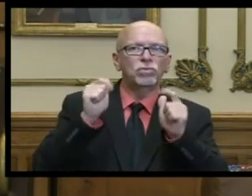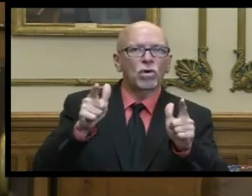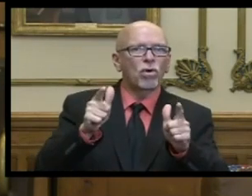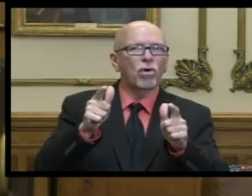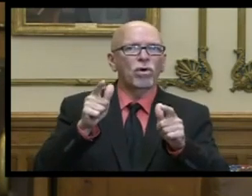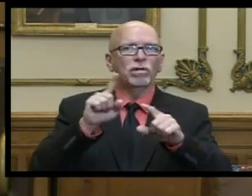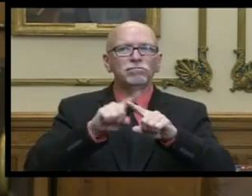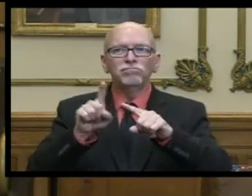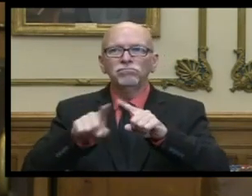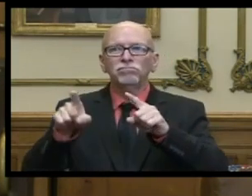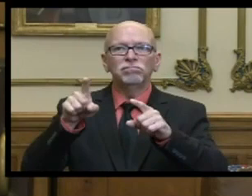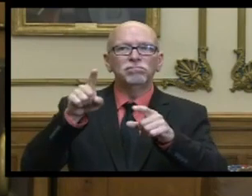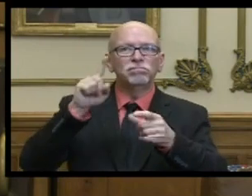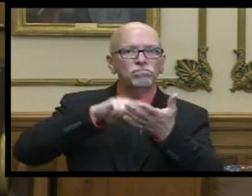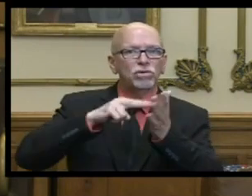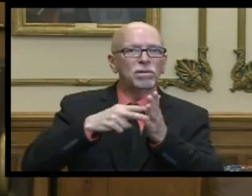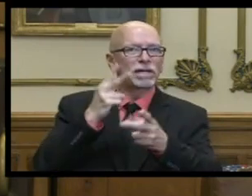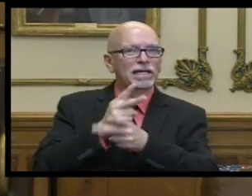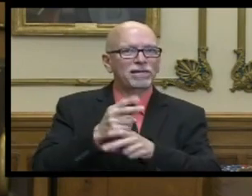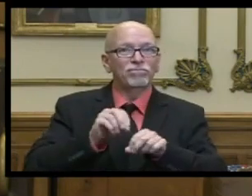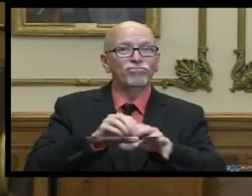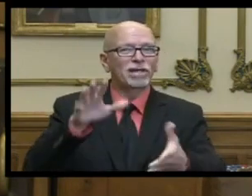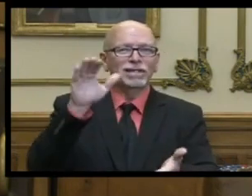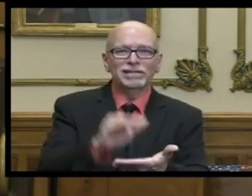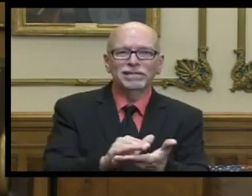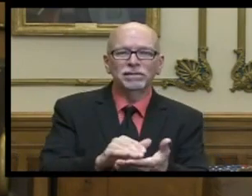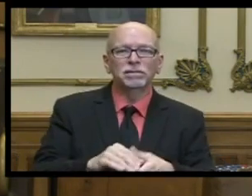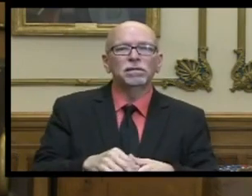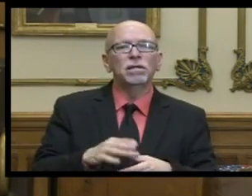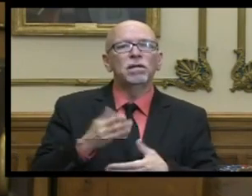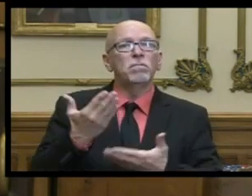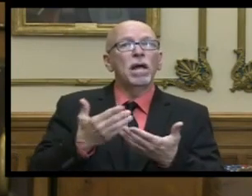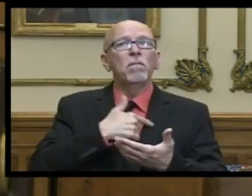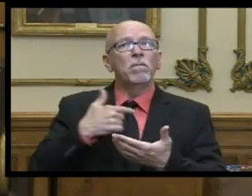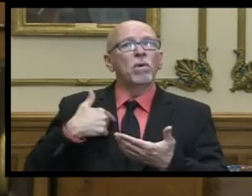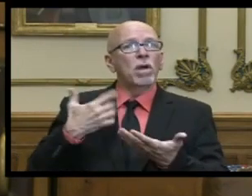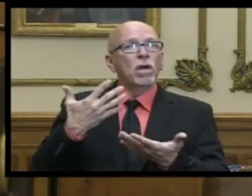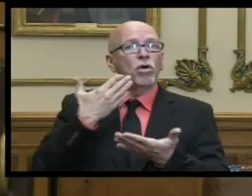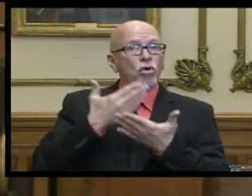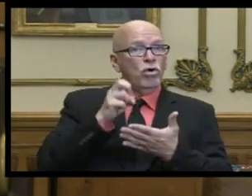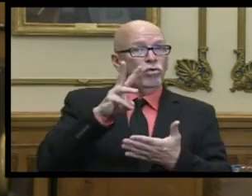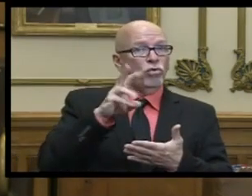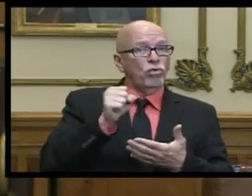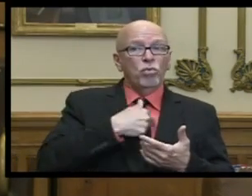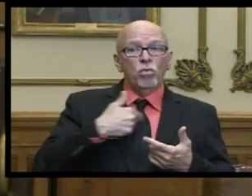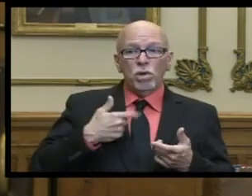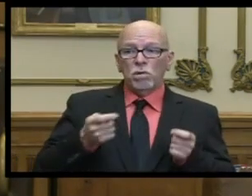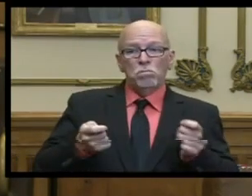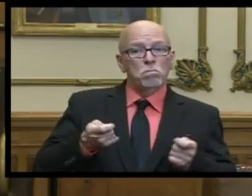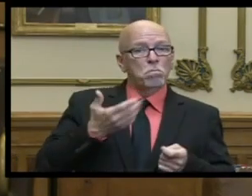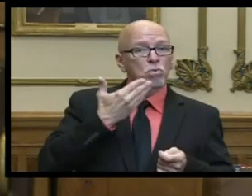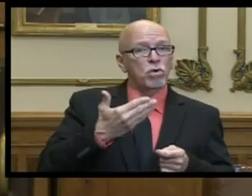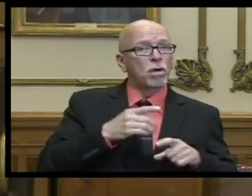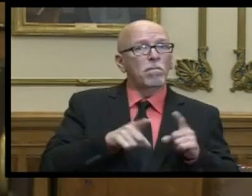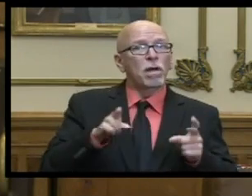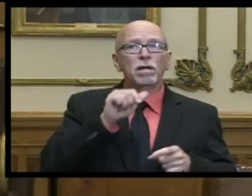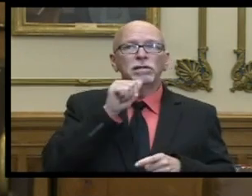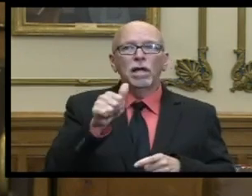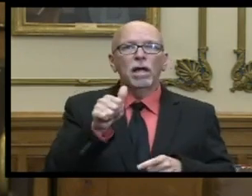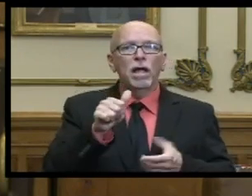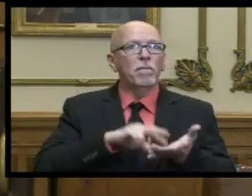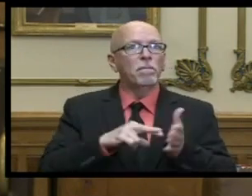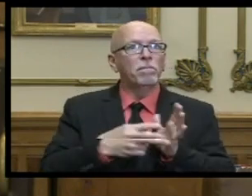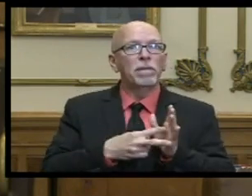the measures designed to keep transmission low and while we might have good news today that we are managing well it's not an